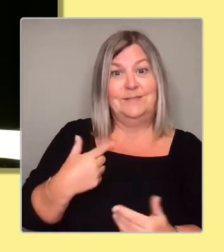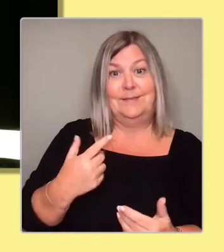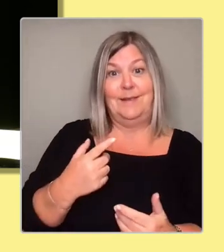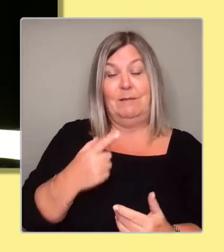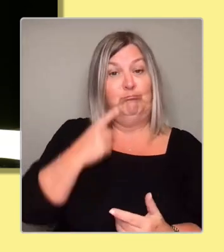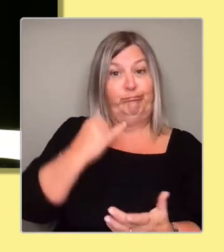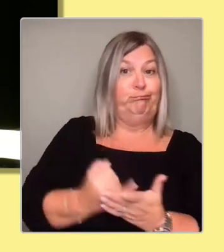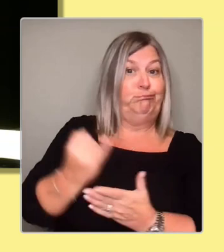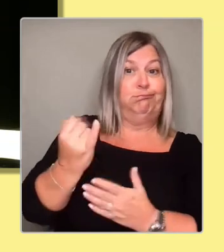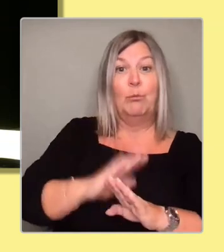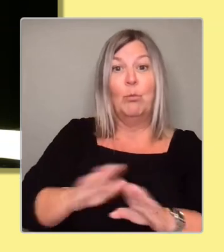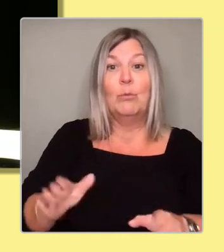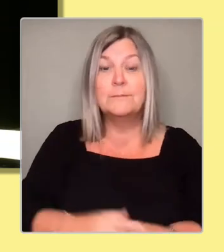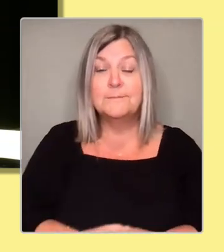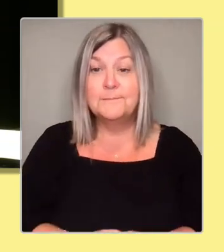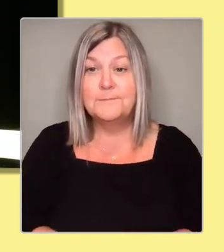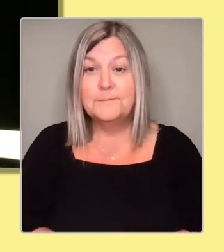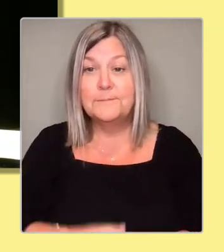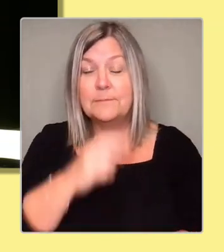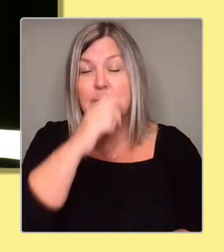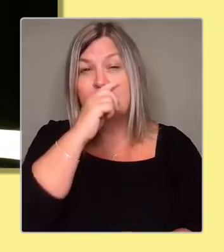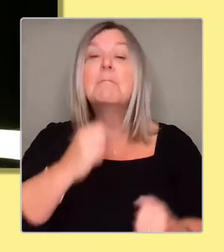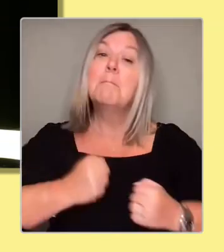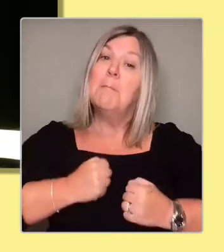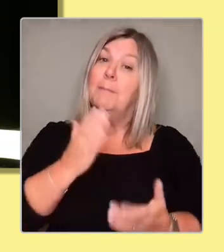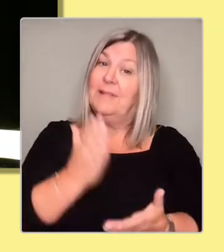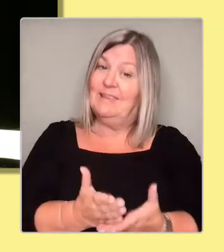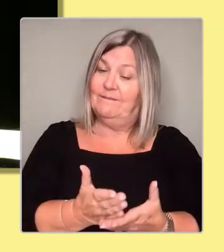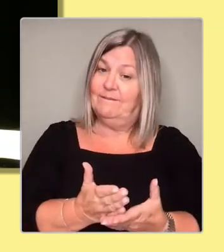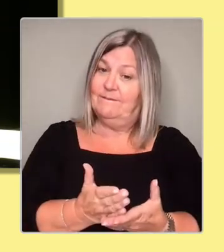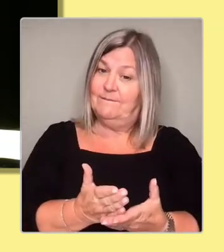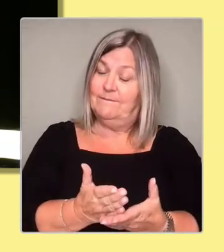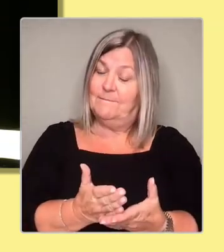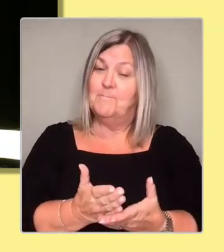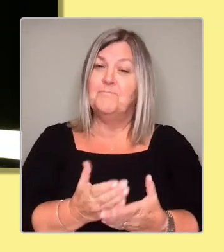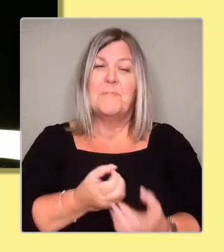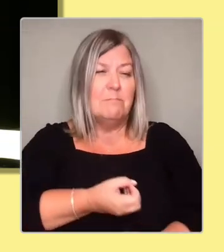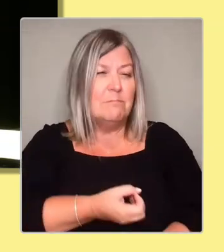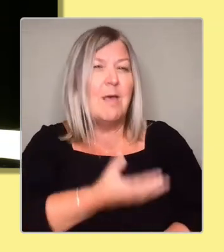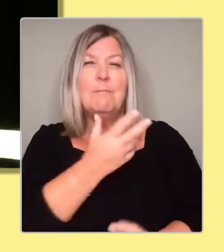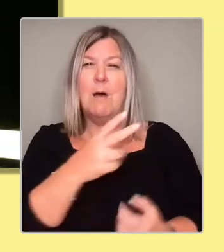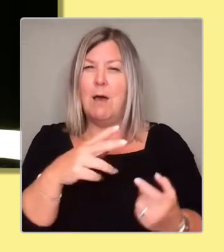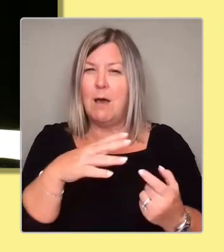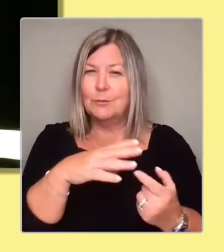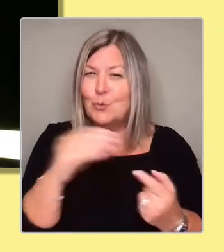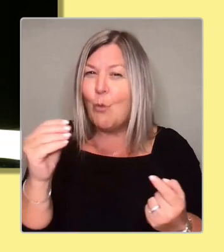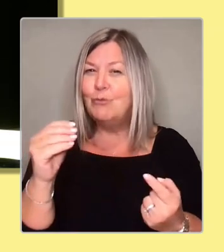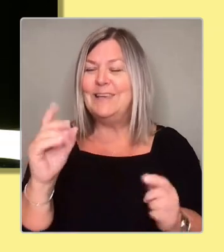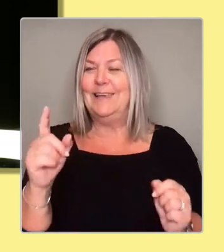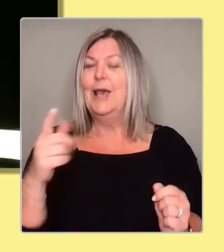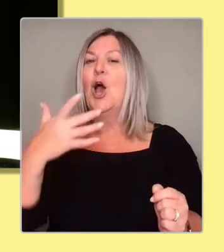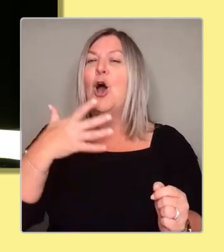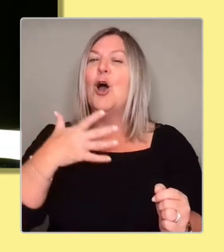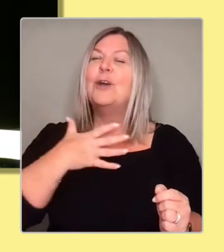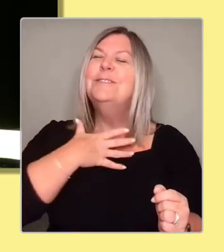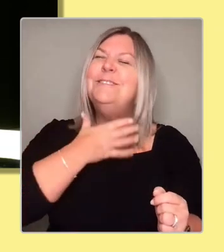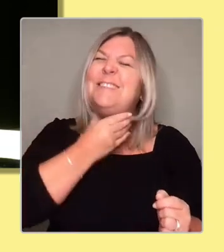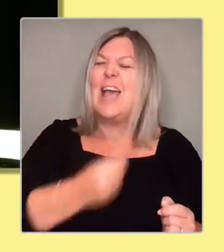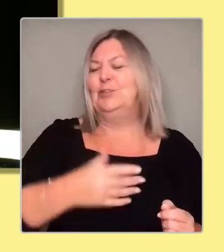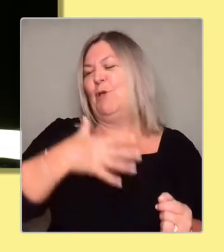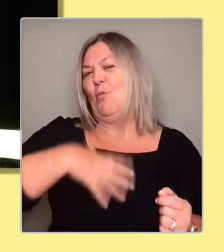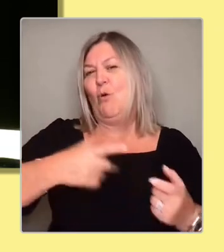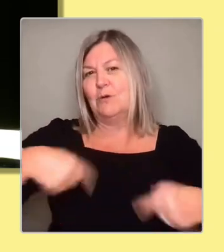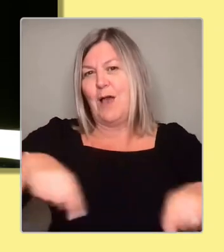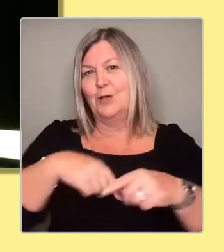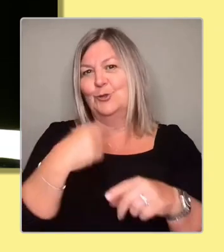that our opponents are desperate, desperate for us to talk about process as opposed to policy. Because let's be